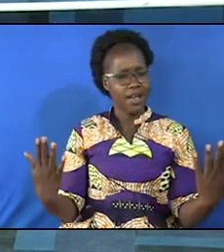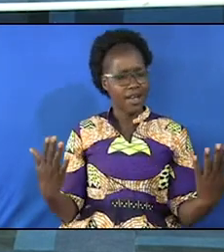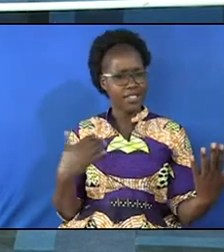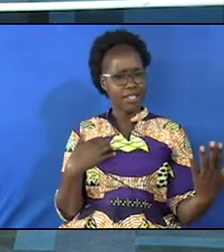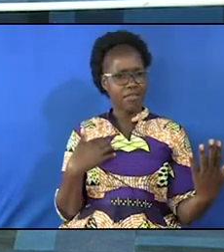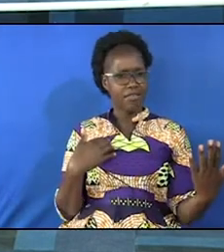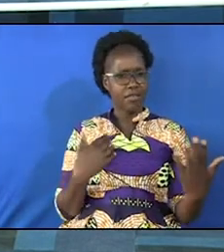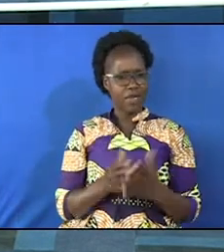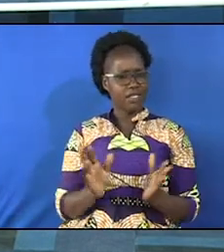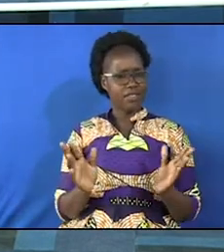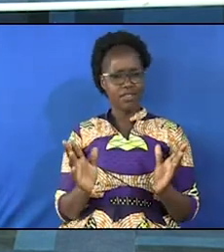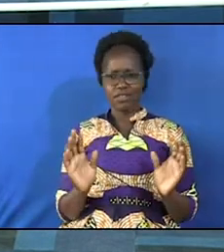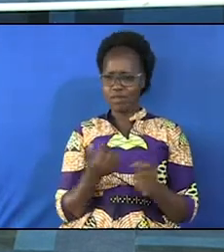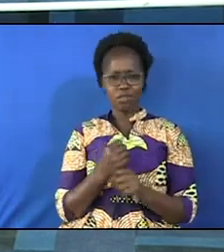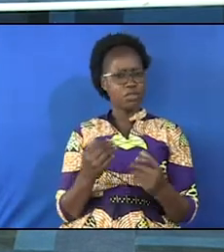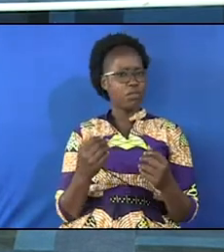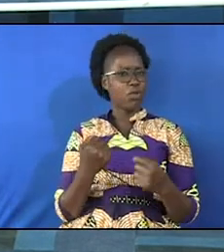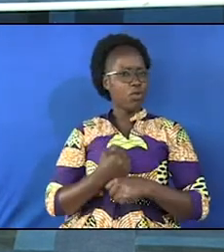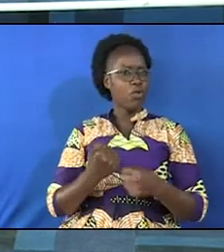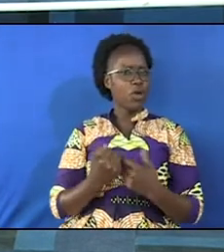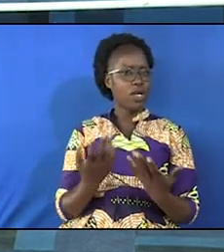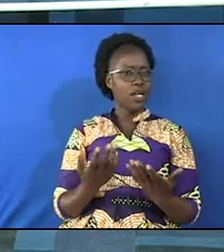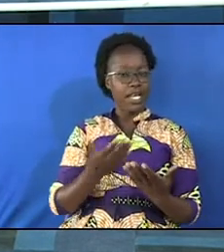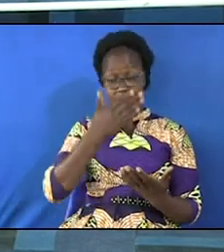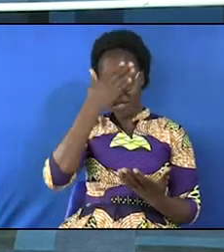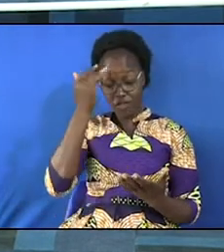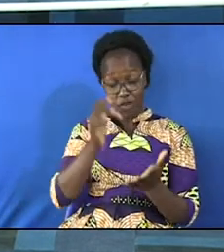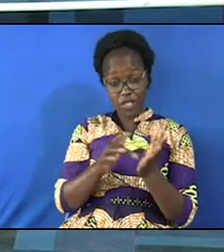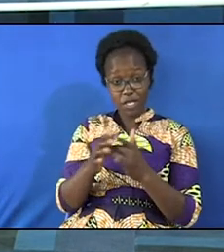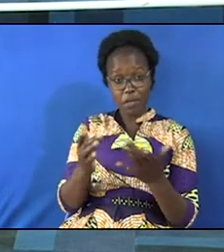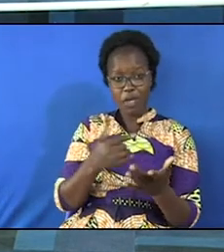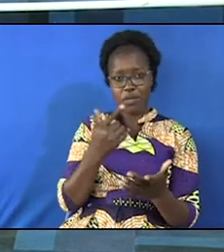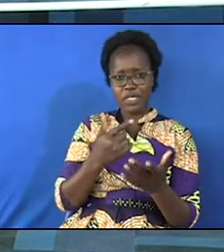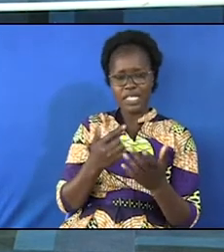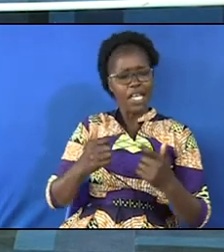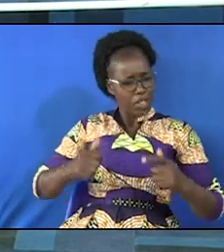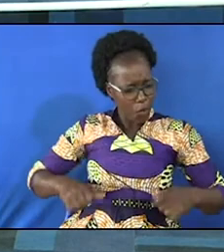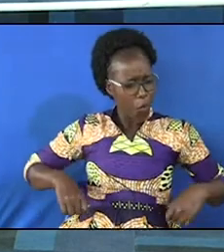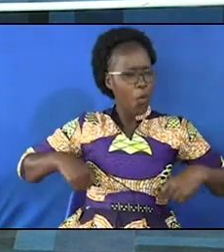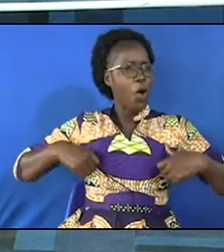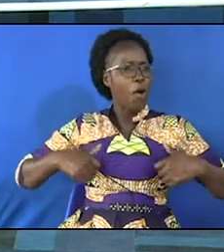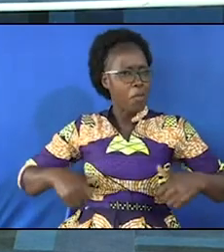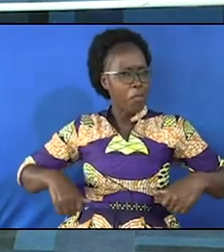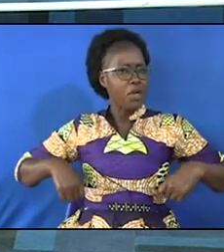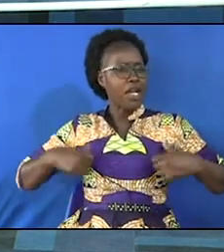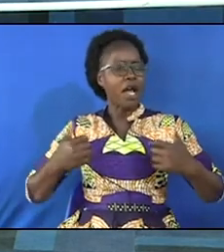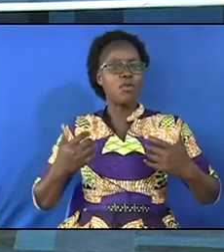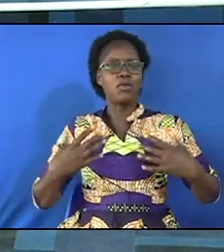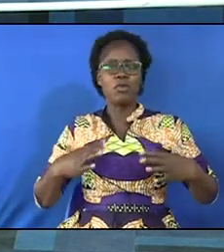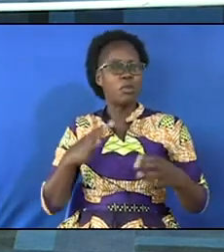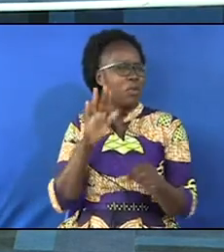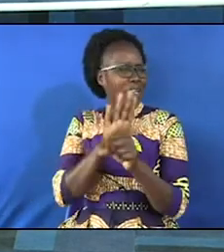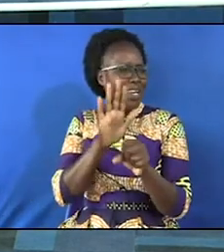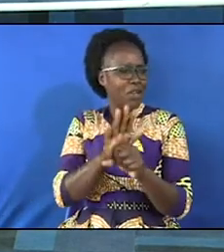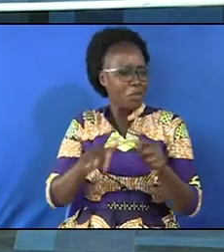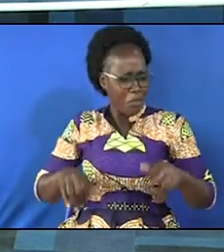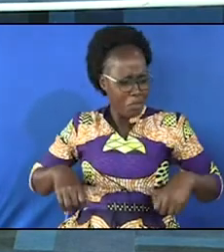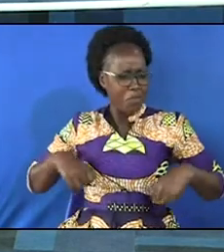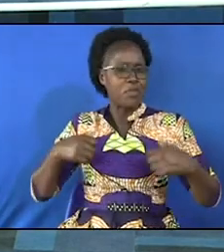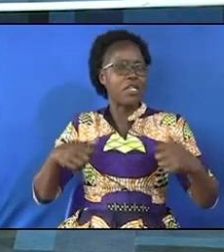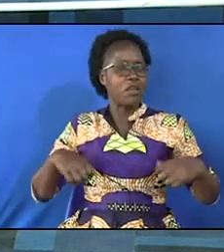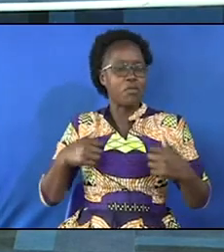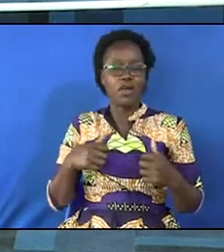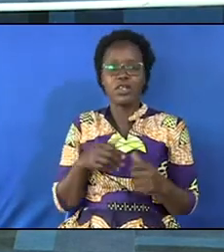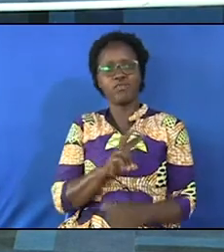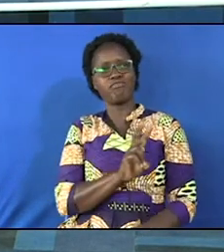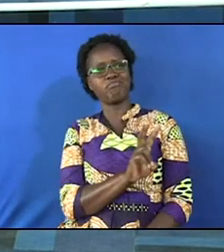but cannot see till they forgot the Bible says they were proud proud people proud proud even